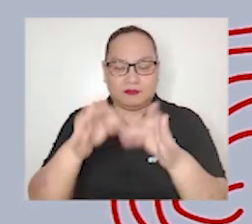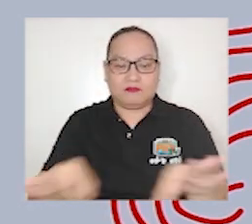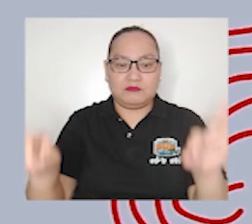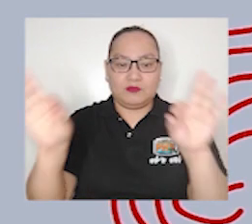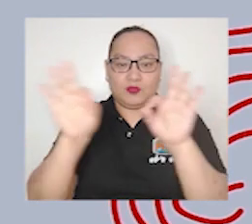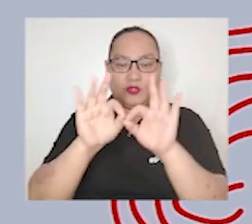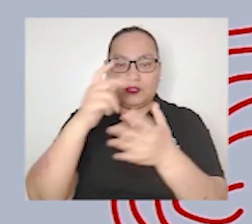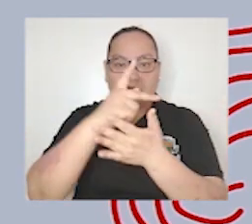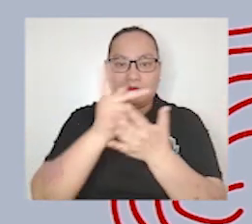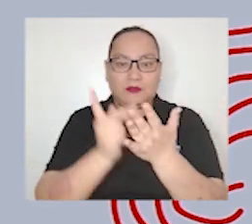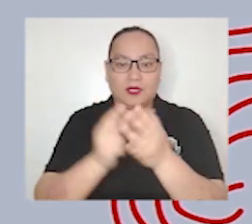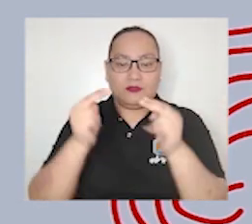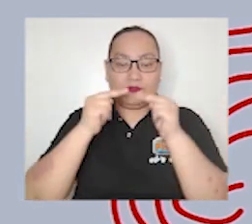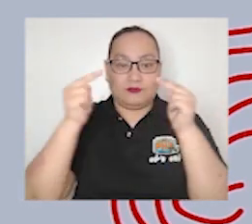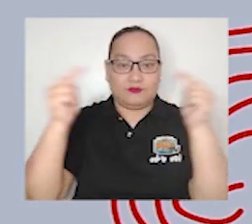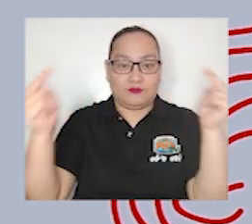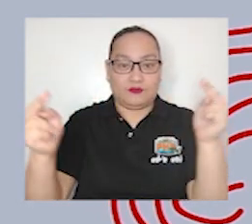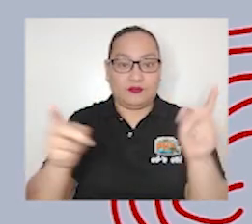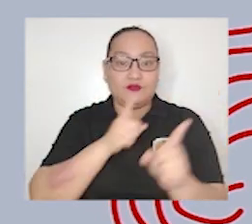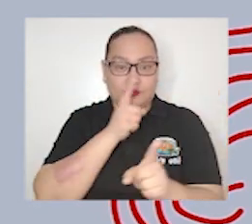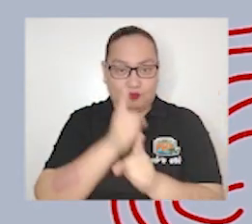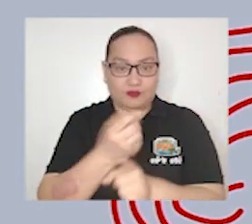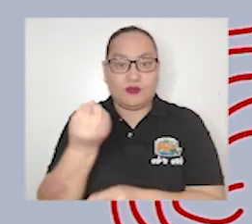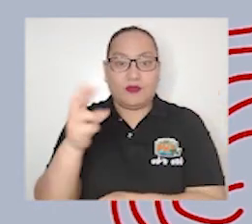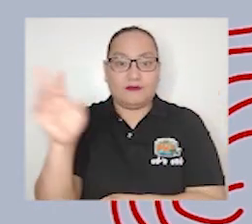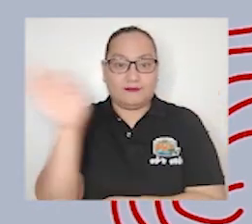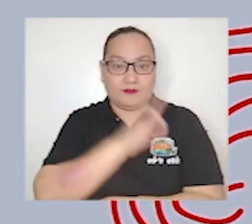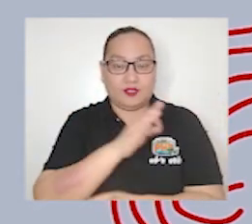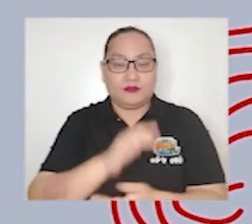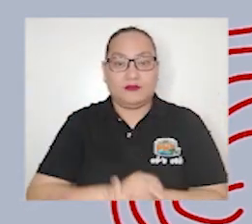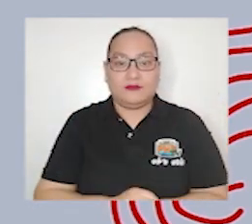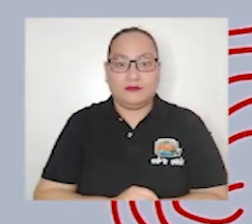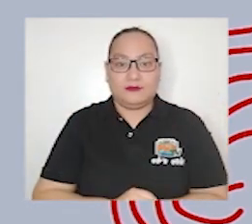part of the news is it true or false